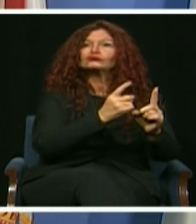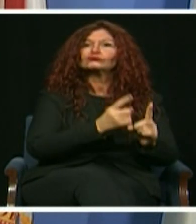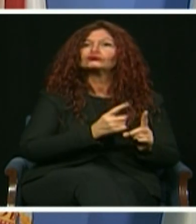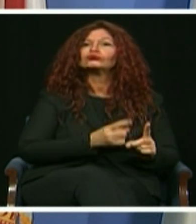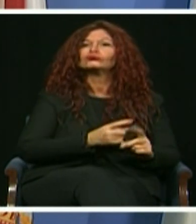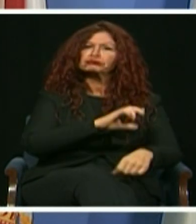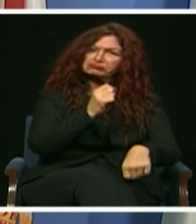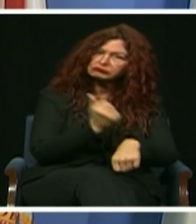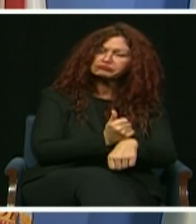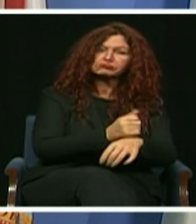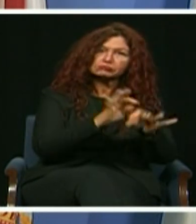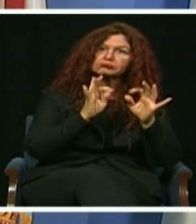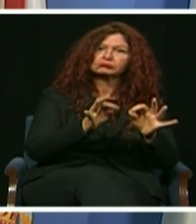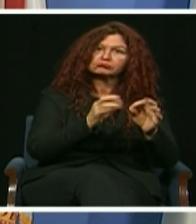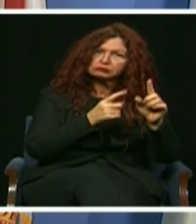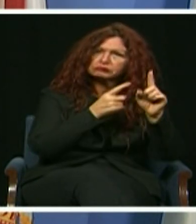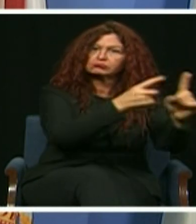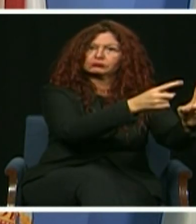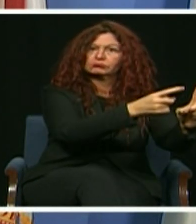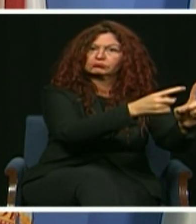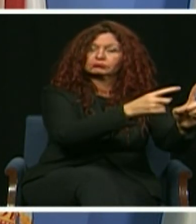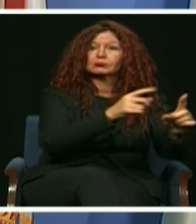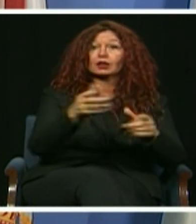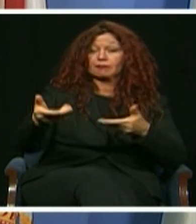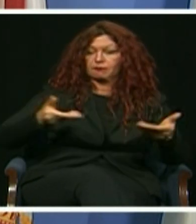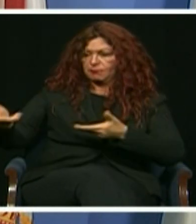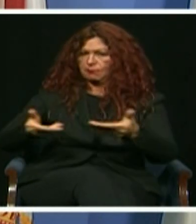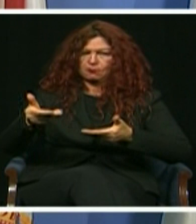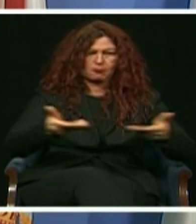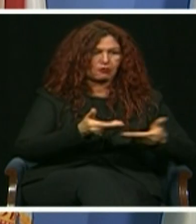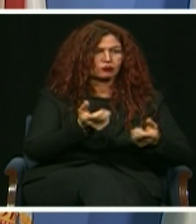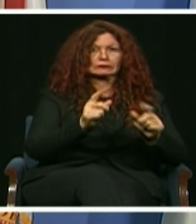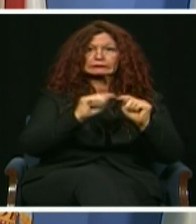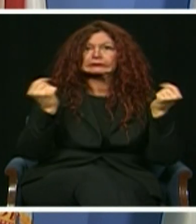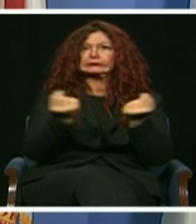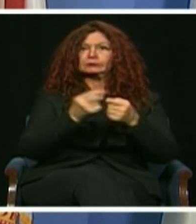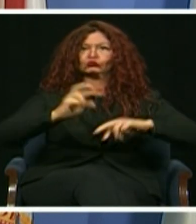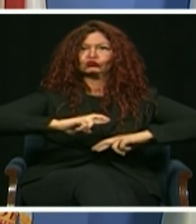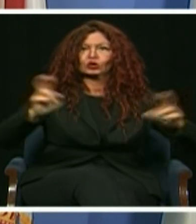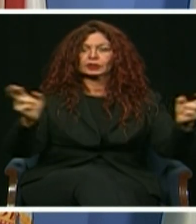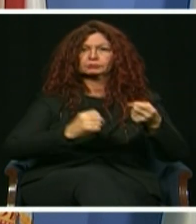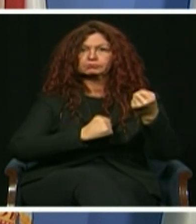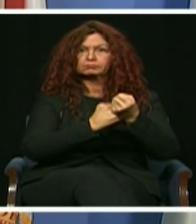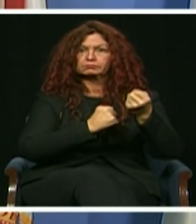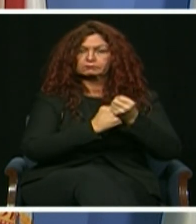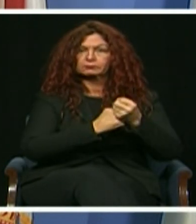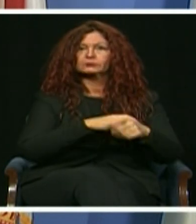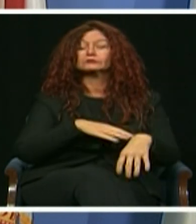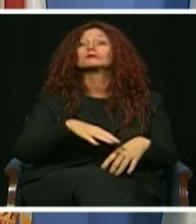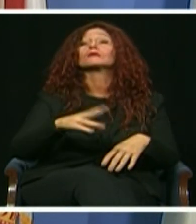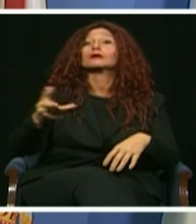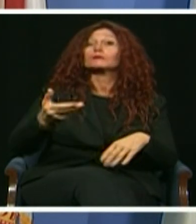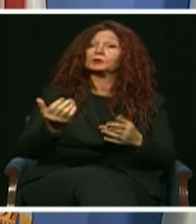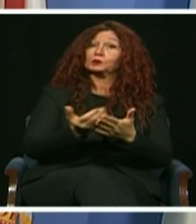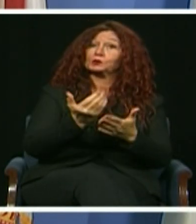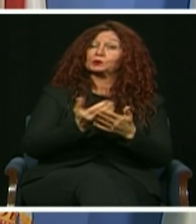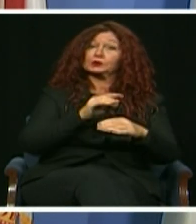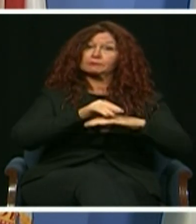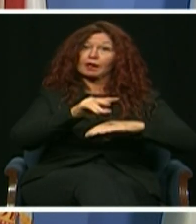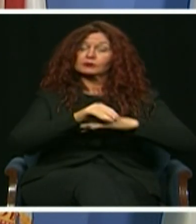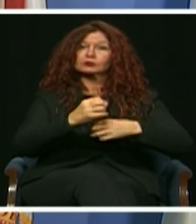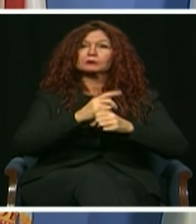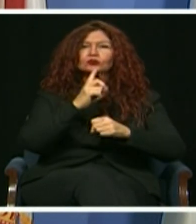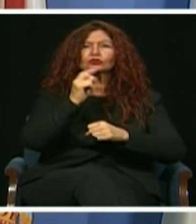assembled a team to shepherd this change. I appointed a new senior advisor for innovation and performance to work across departments